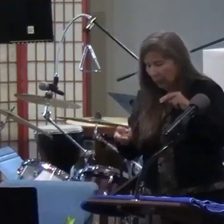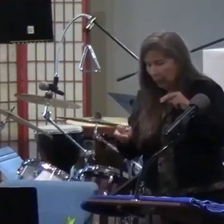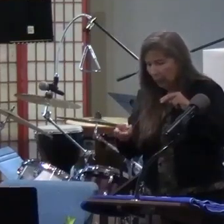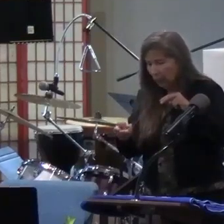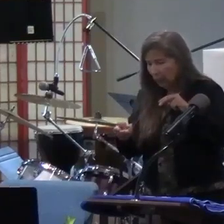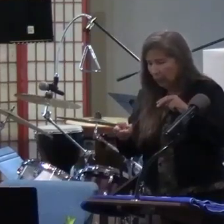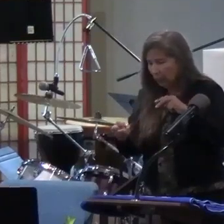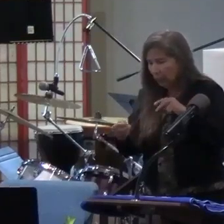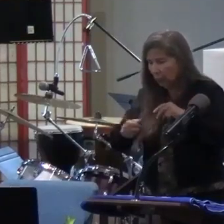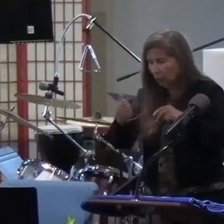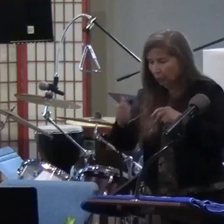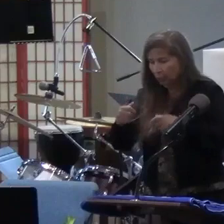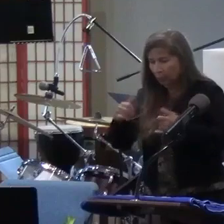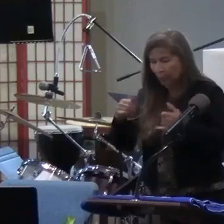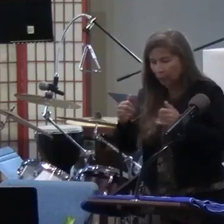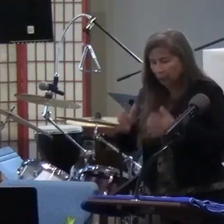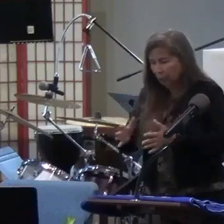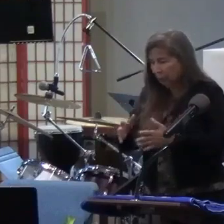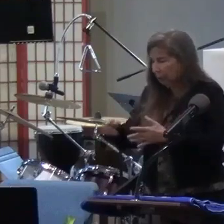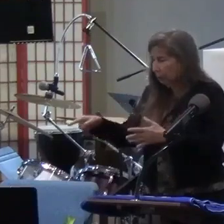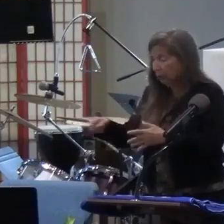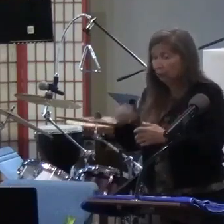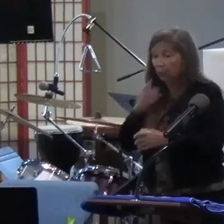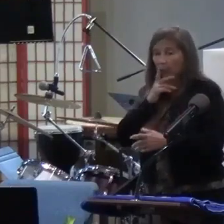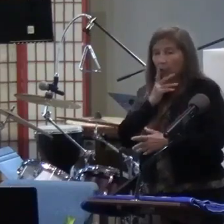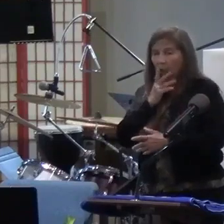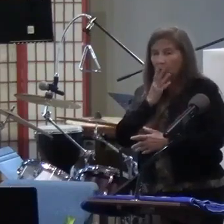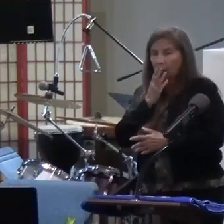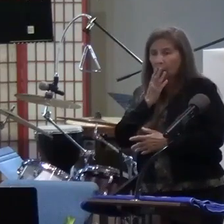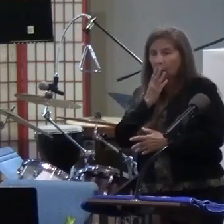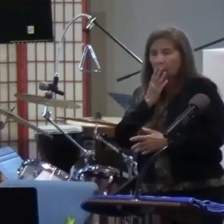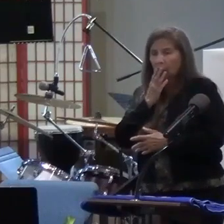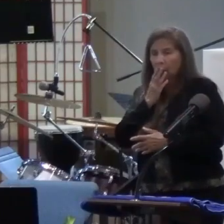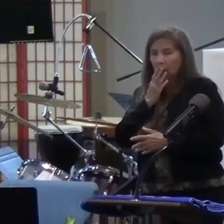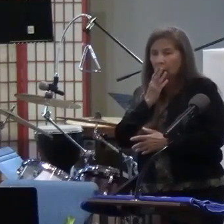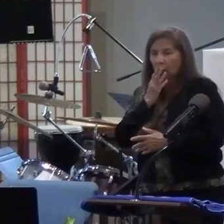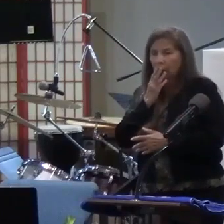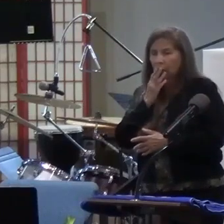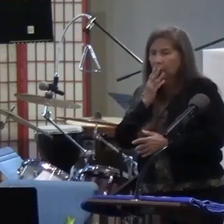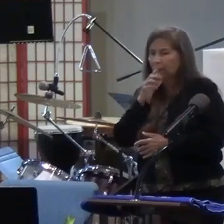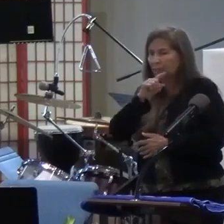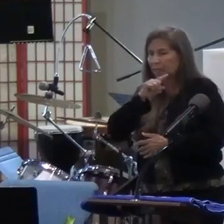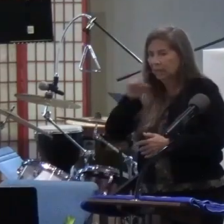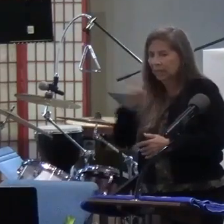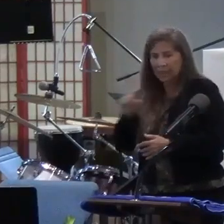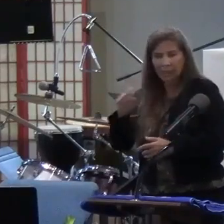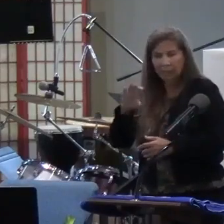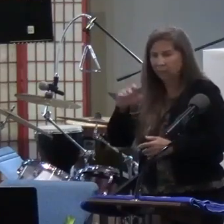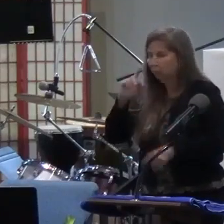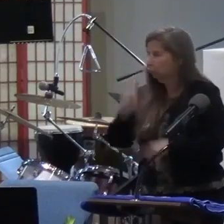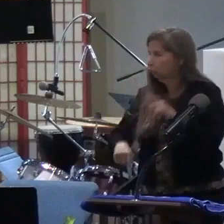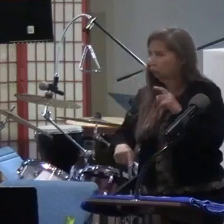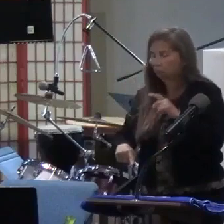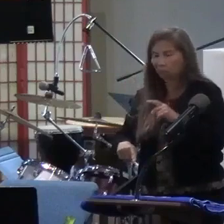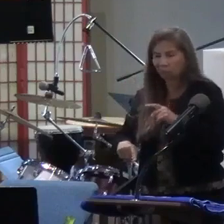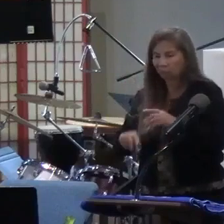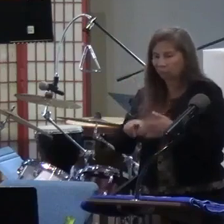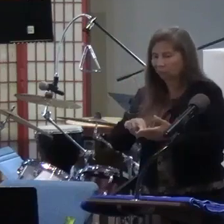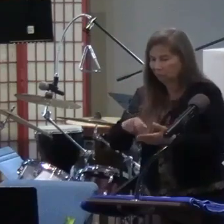just stolen out of them. Of all the players that could have gone down, Zach Minter could not go down, but he did.